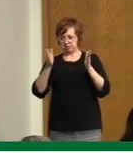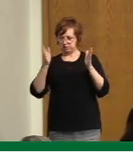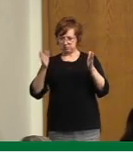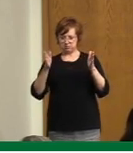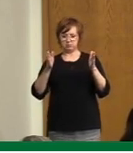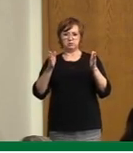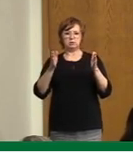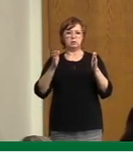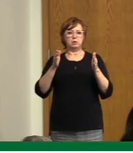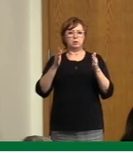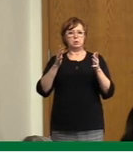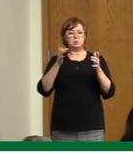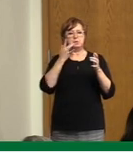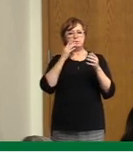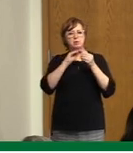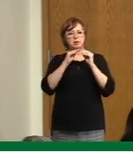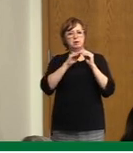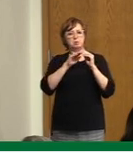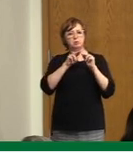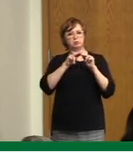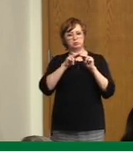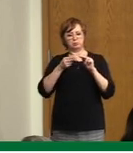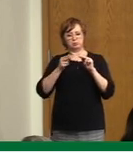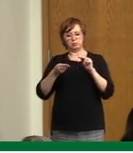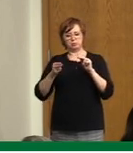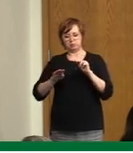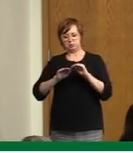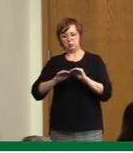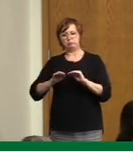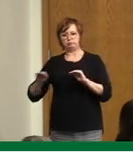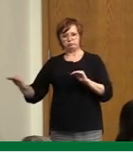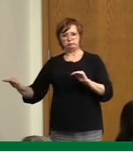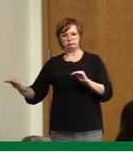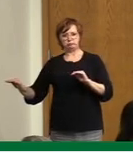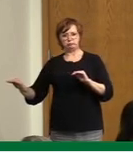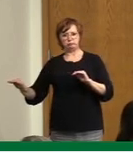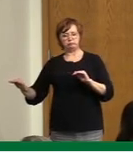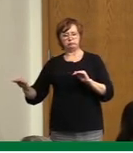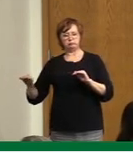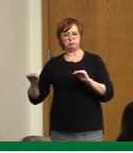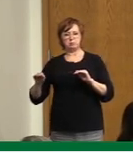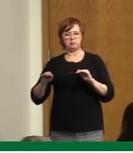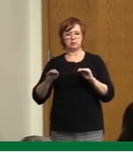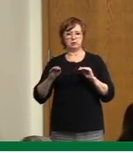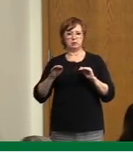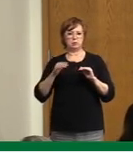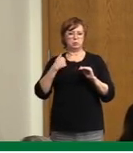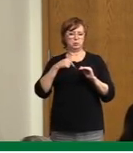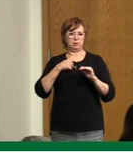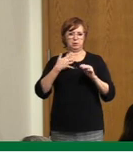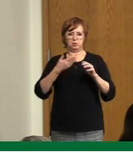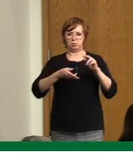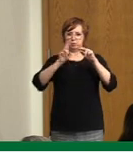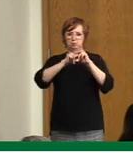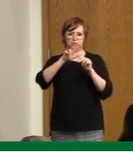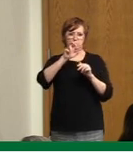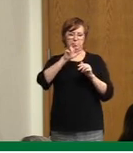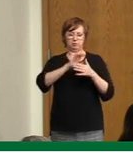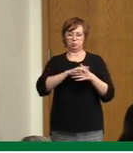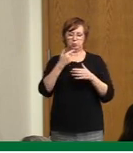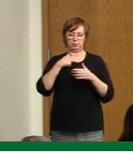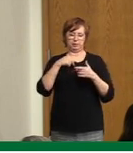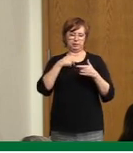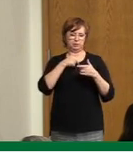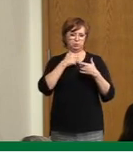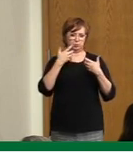and trend down before we hit even 300 and certainly not go as high as, you know, some other jurisdictions have